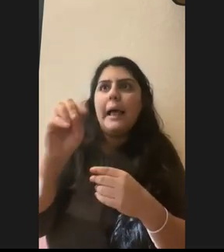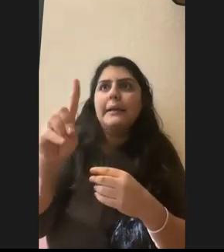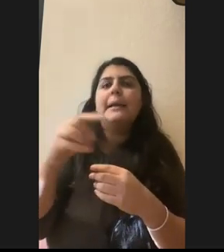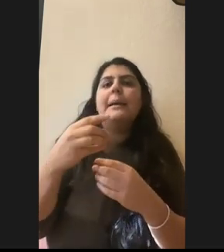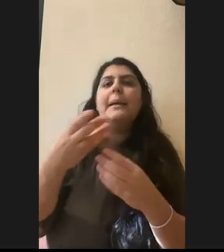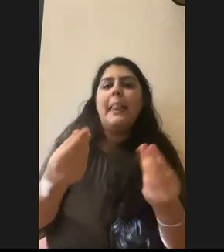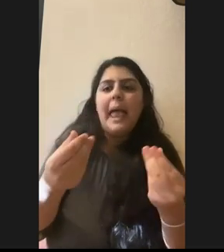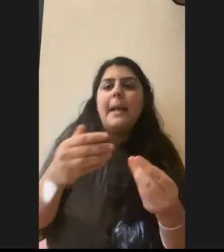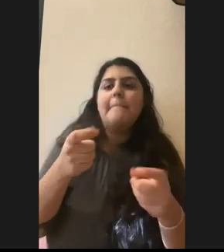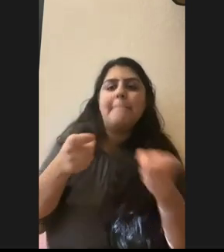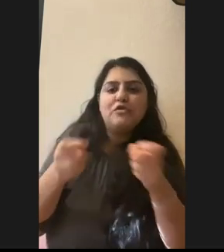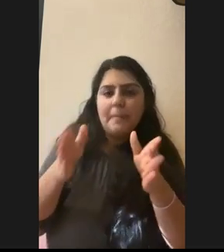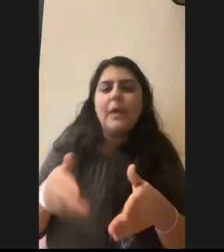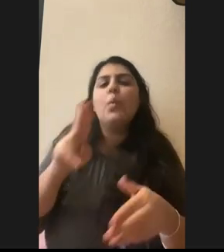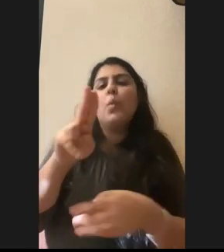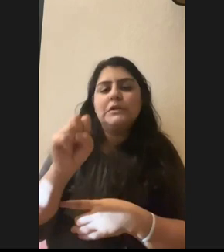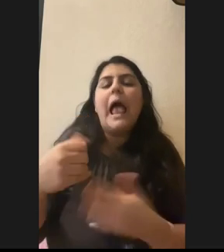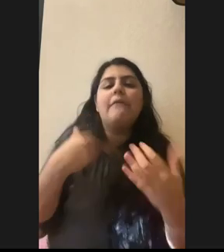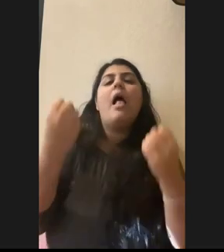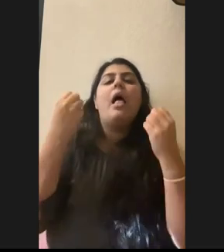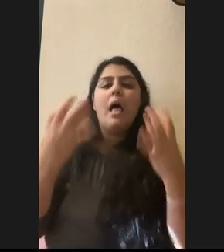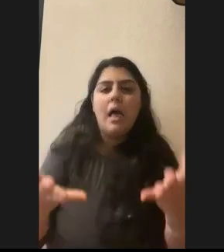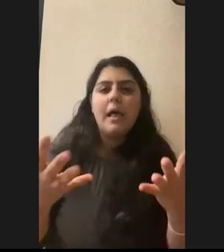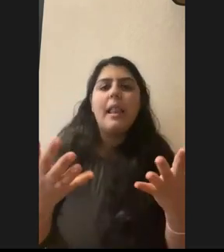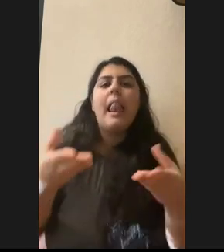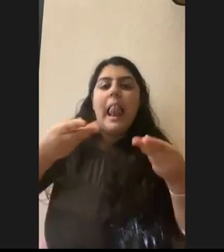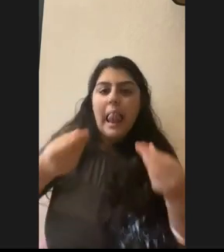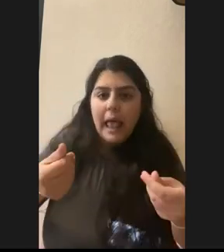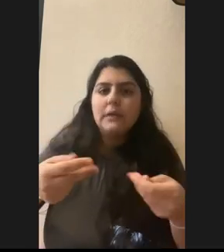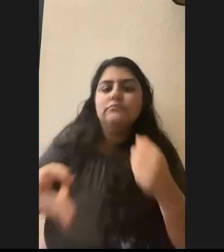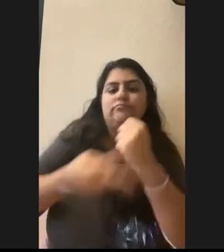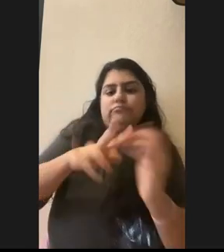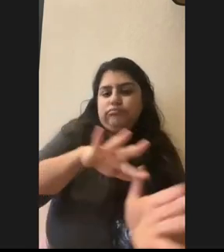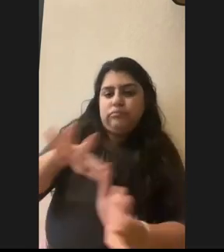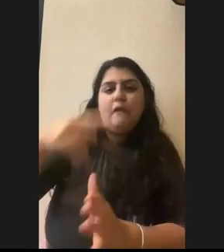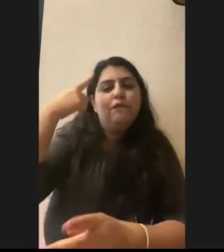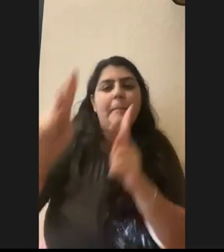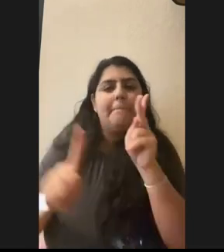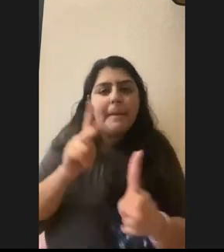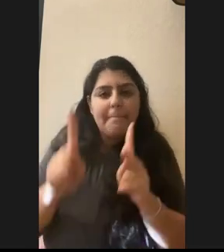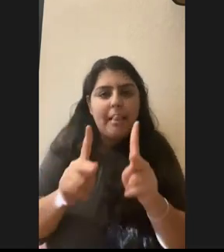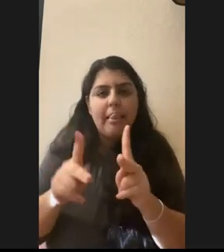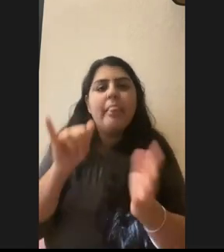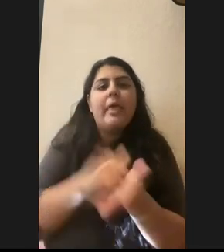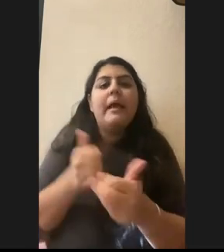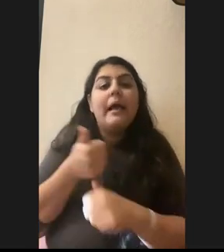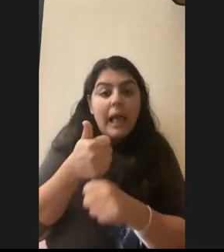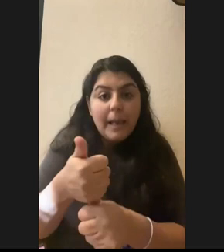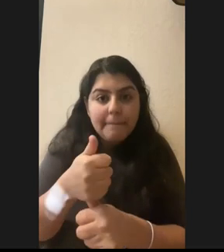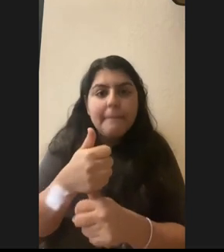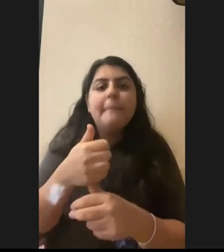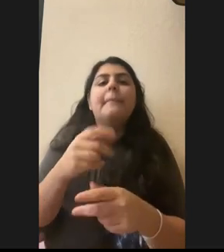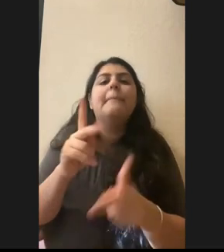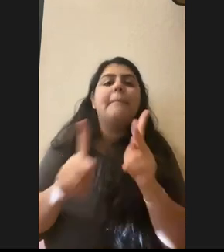have different things, but the U S has a lot of, um, land reserved for people and, um, that helps a lot people and animals.